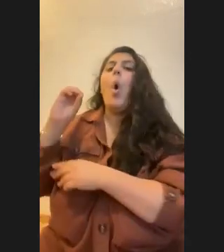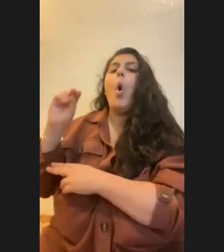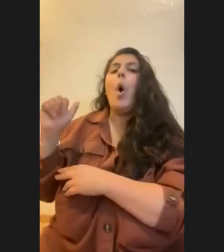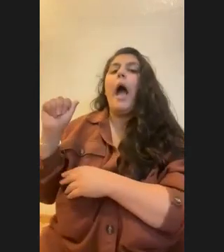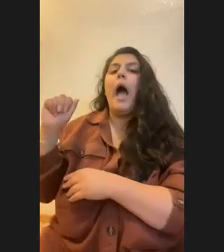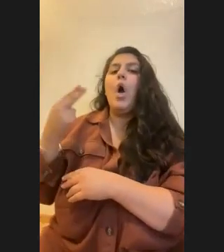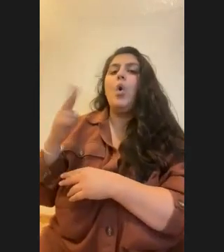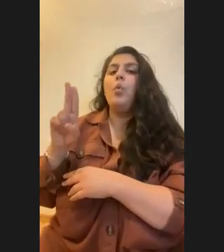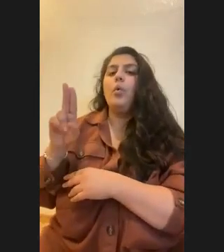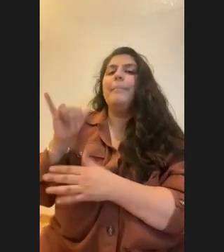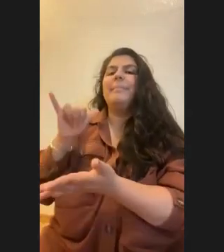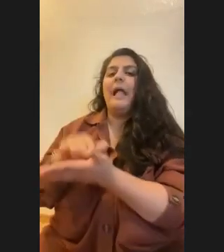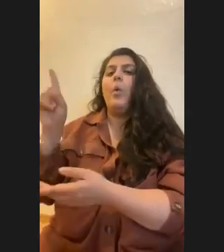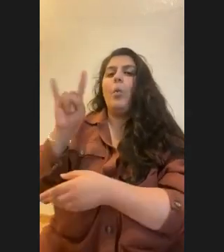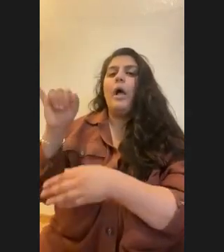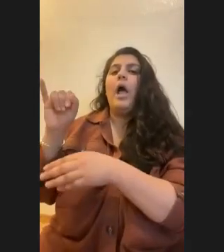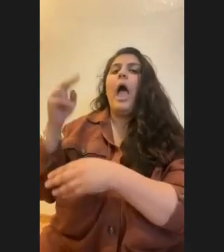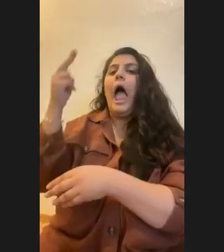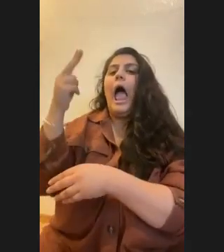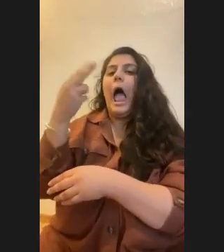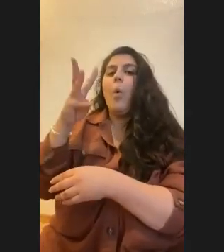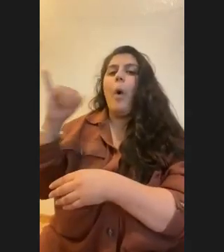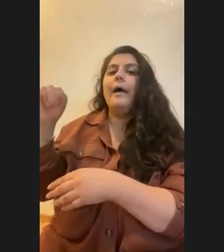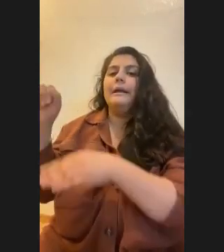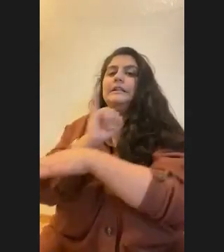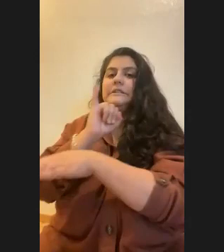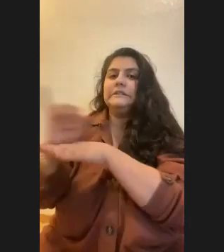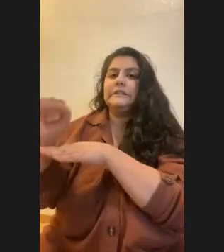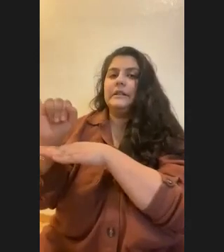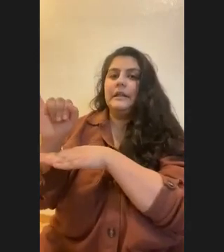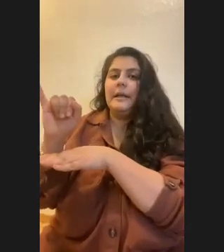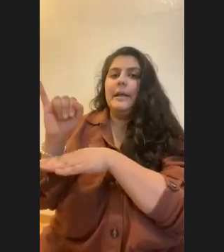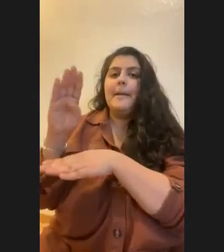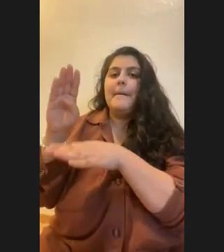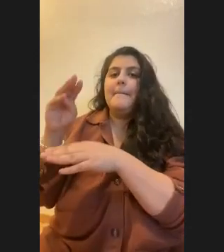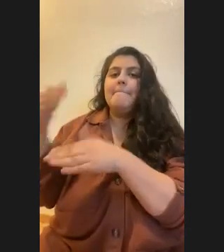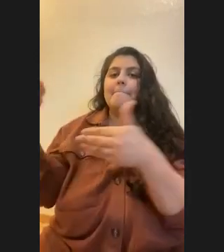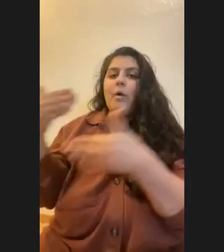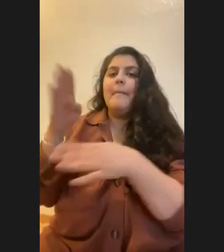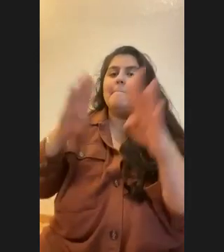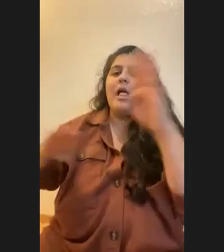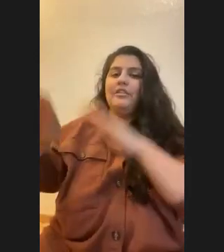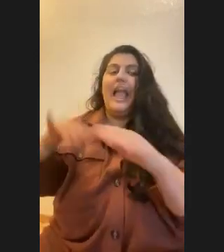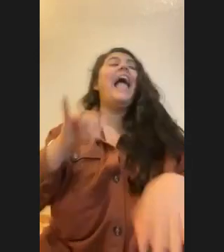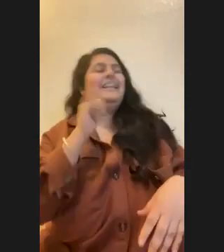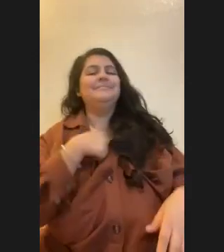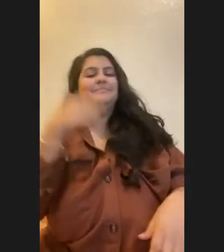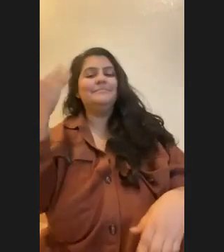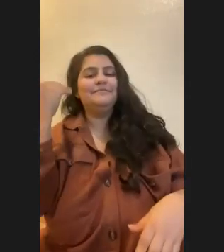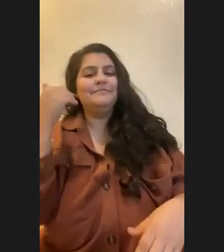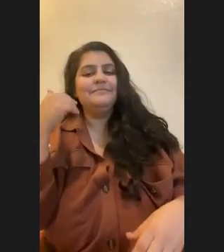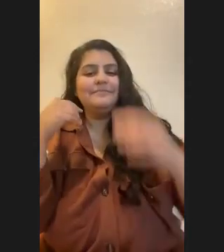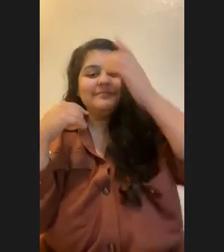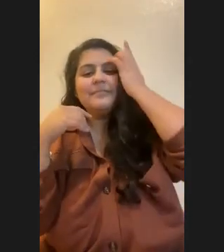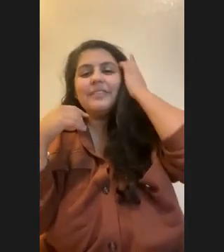It's where the Hawaii Institute of Marine Biology is. And we work in Kanaohe Bay. Yeah, yeah, yeah. I used to collect a swim there too. Yeah. I'm actually weirdly